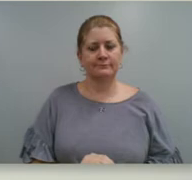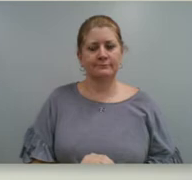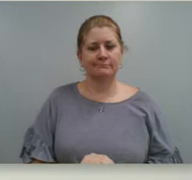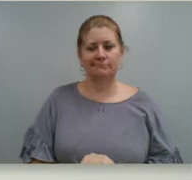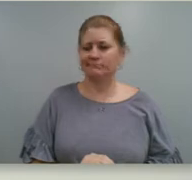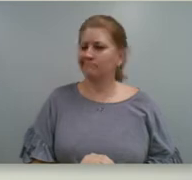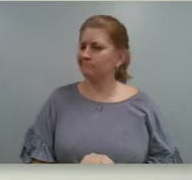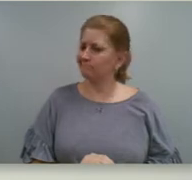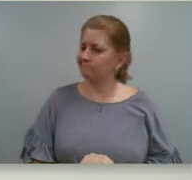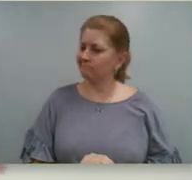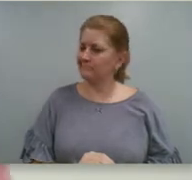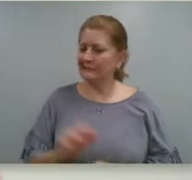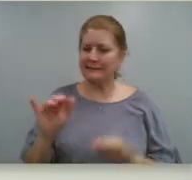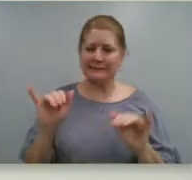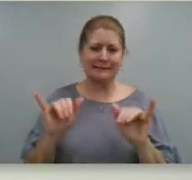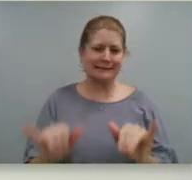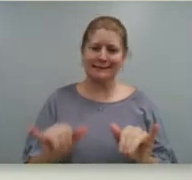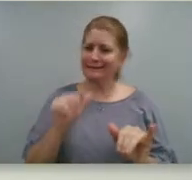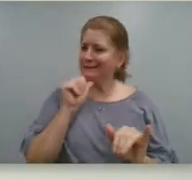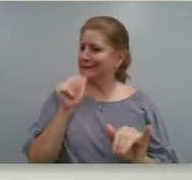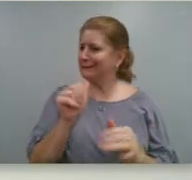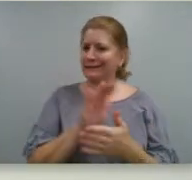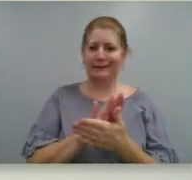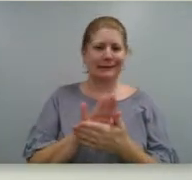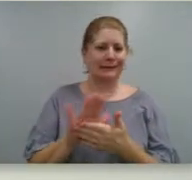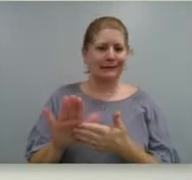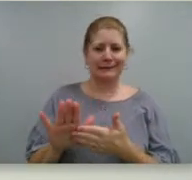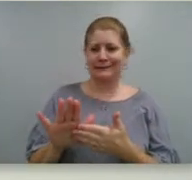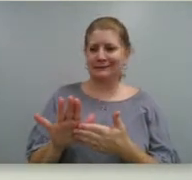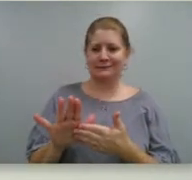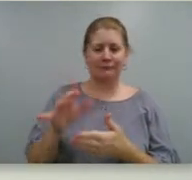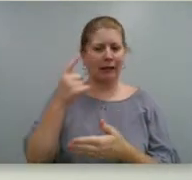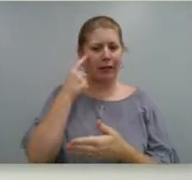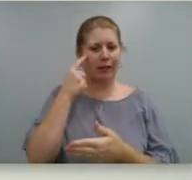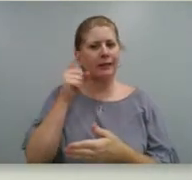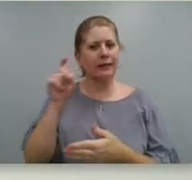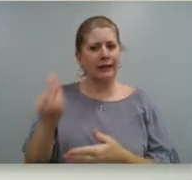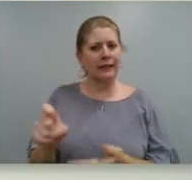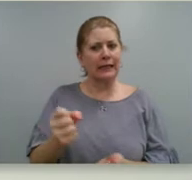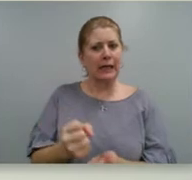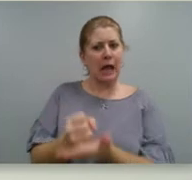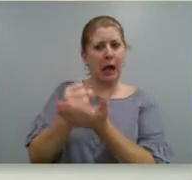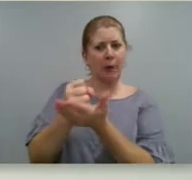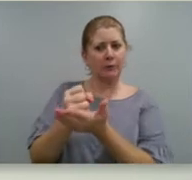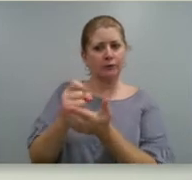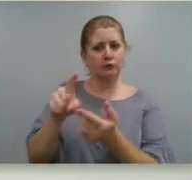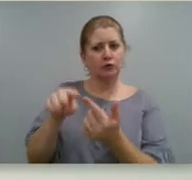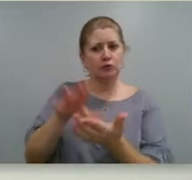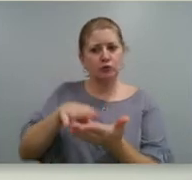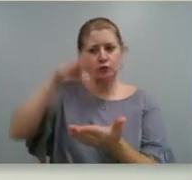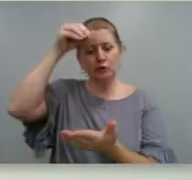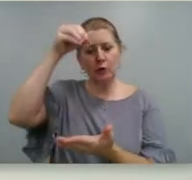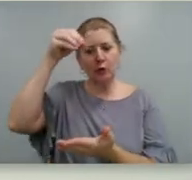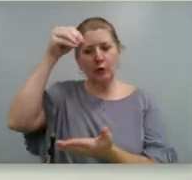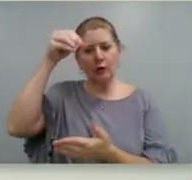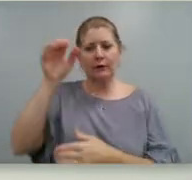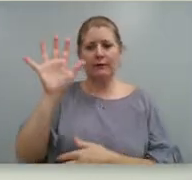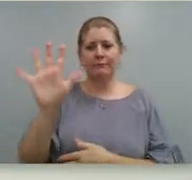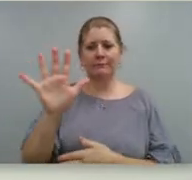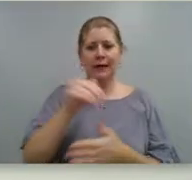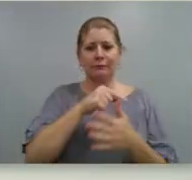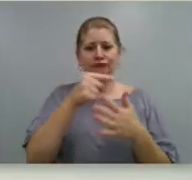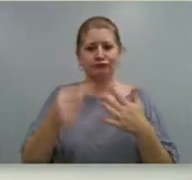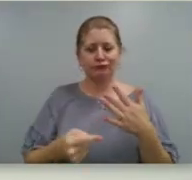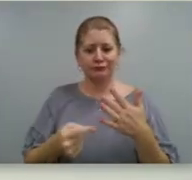Uh, still not very nice. I think Brayden and Mackenzie need our help to learn the five steps to managing big